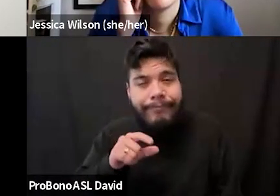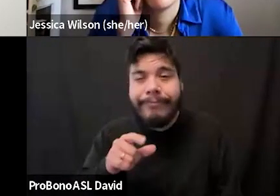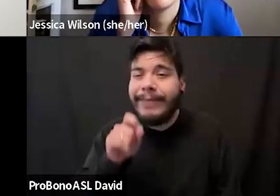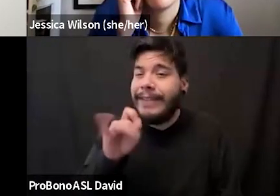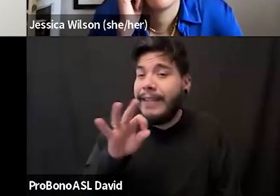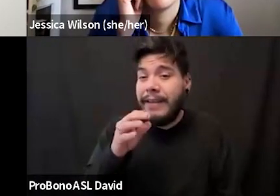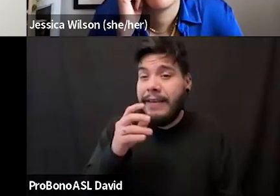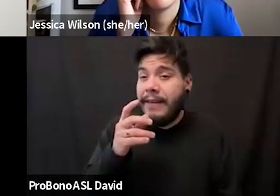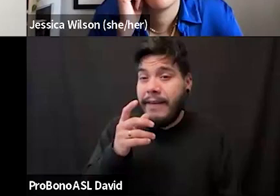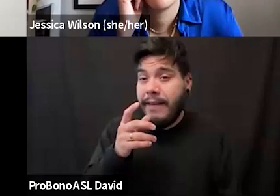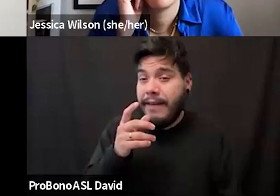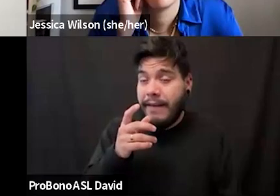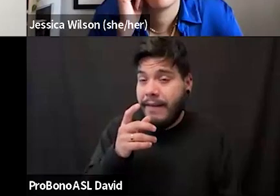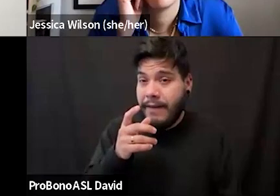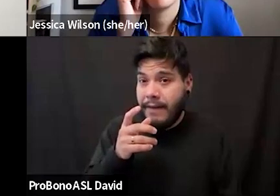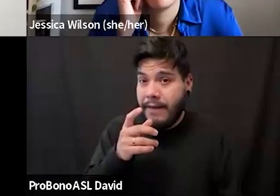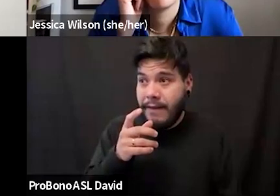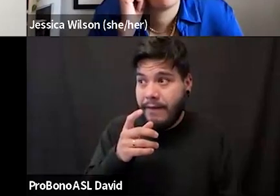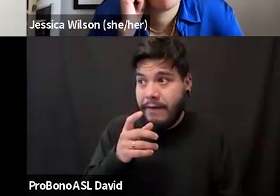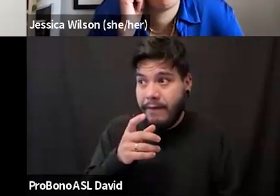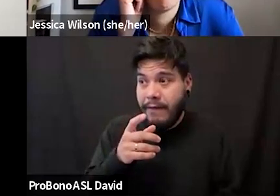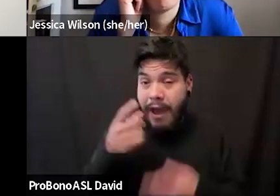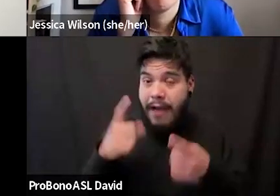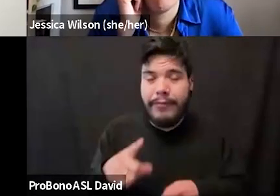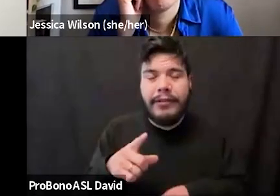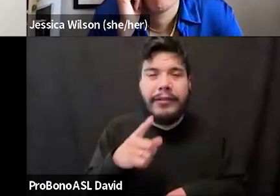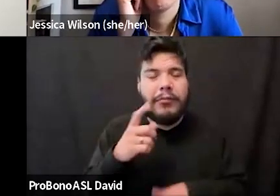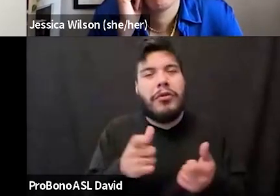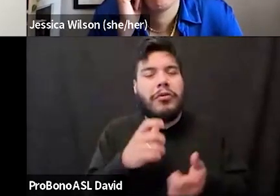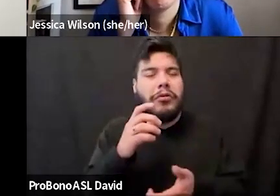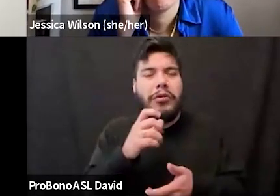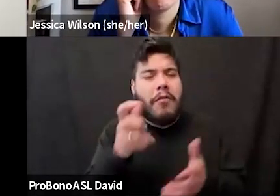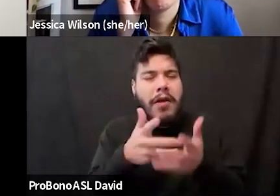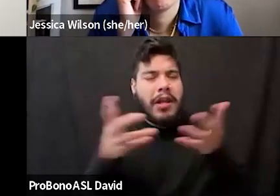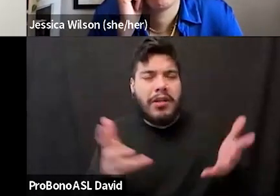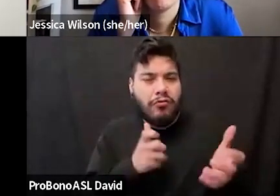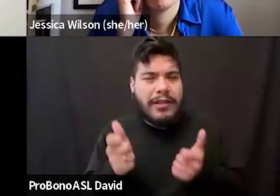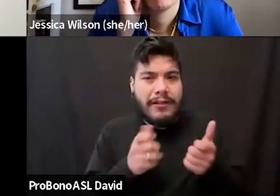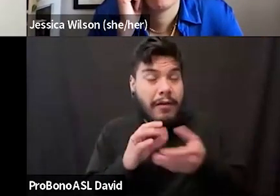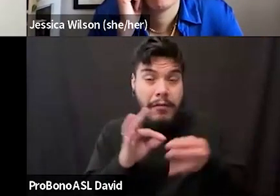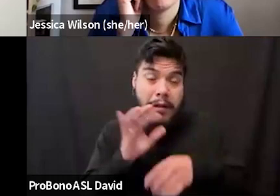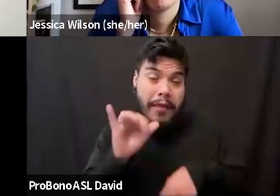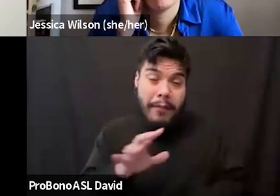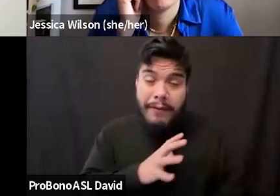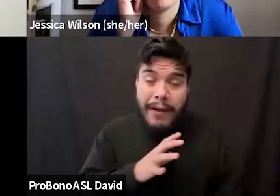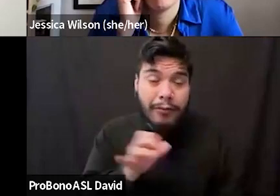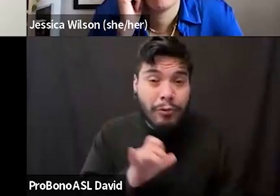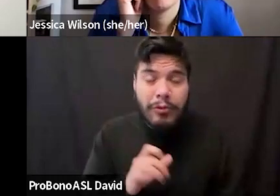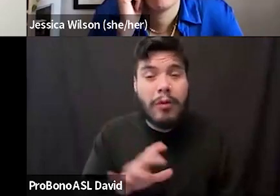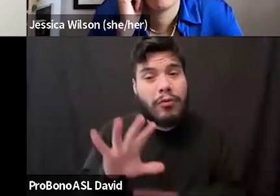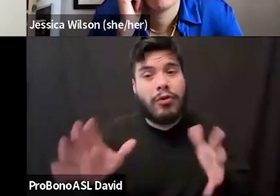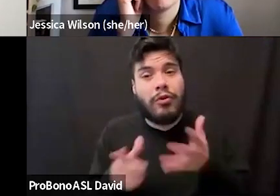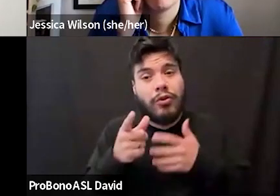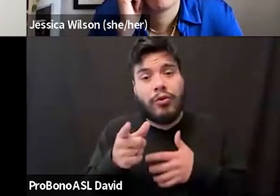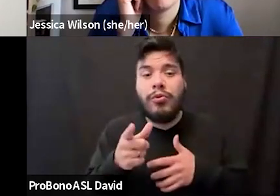I don't get as many aggressive comments. But really, if I did, that would be okay, too. So I just want to encourage you to, like,